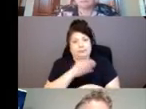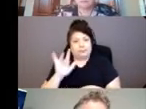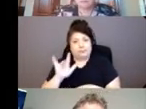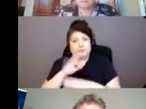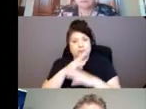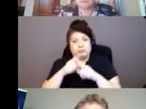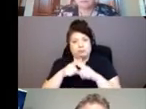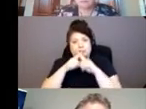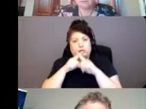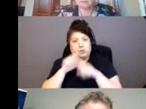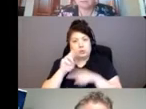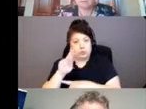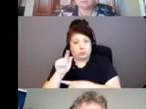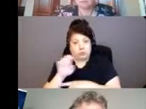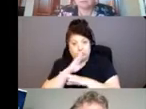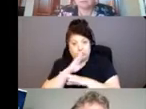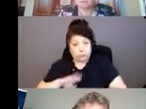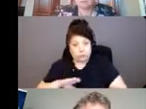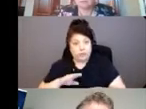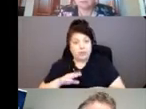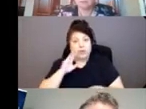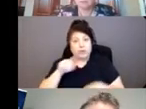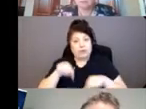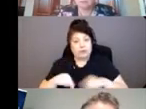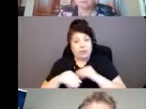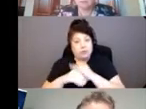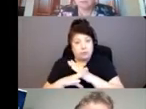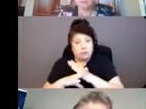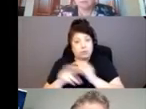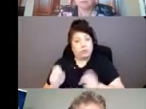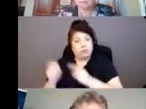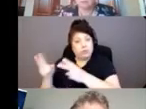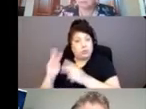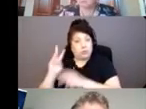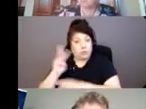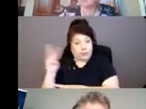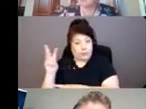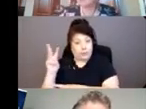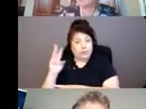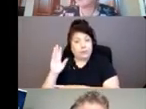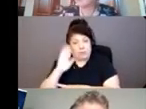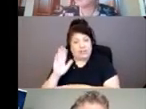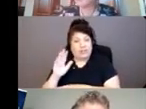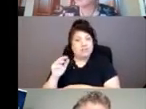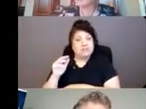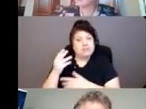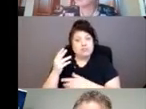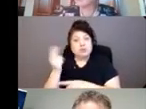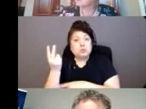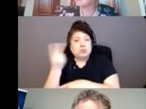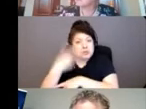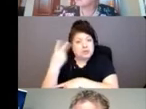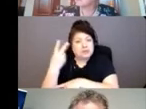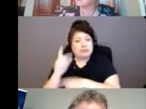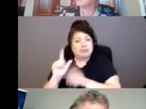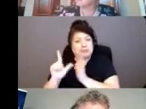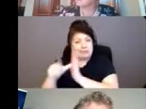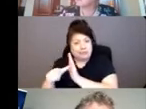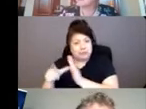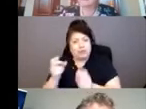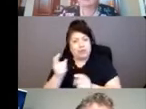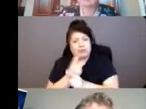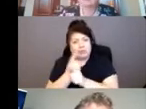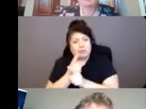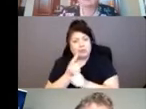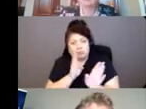webinar is being recorded and will be placed on our website about 72 hours after the session is complete, giving us time to properly upload it.